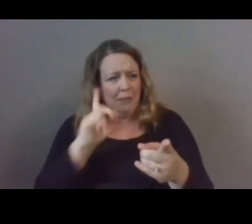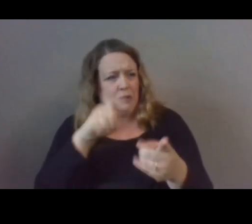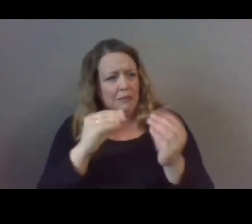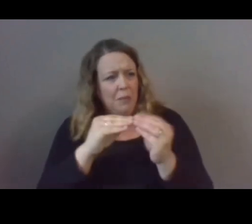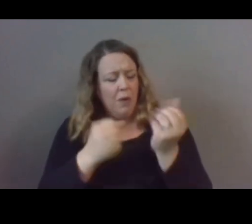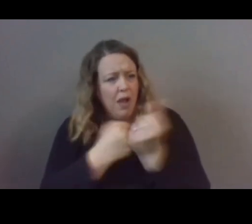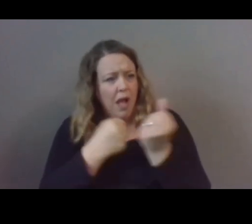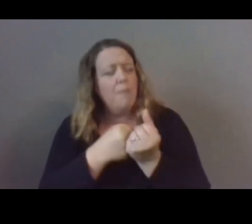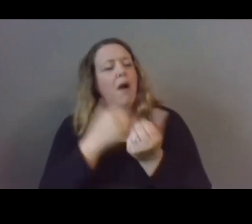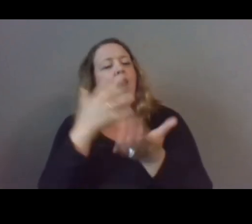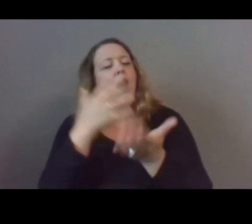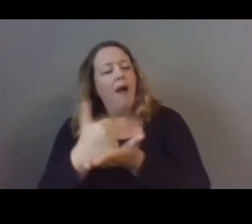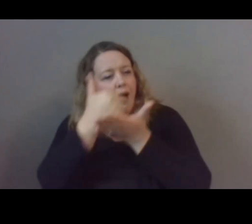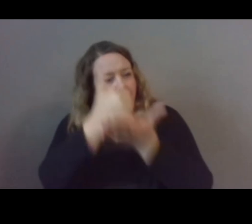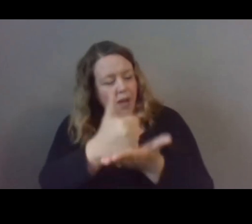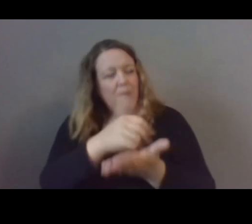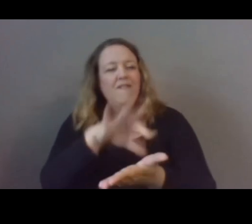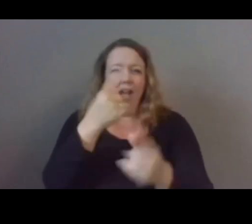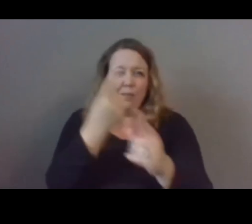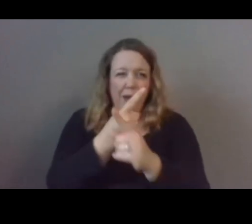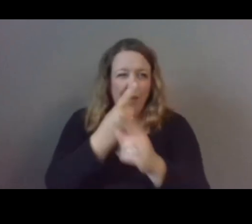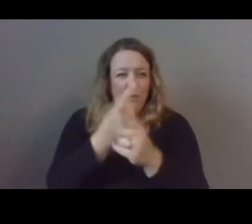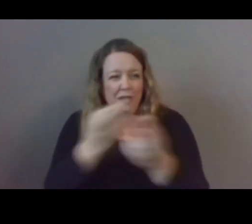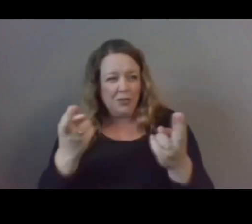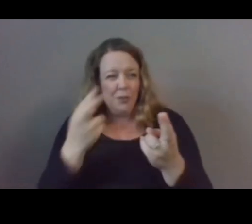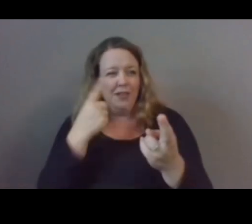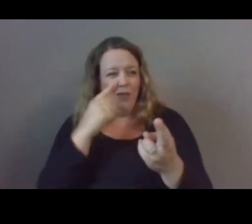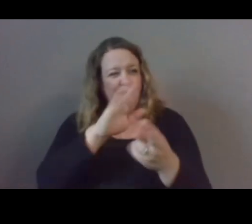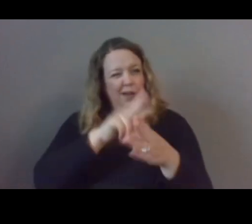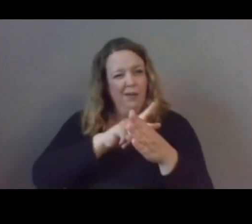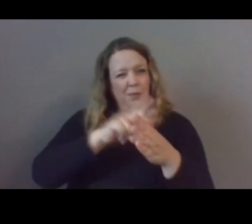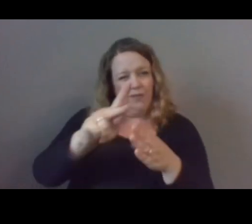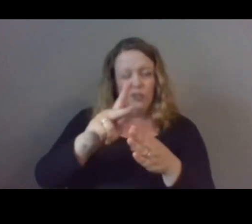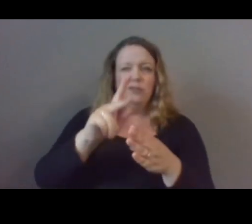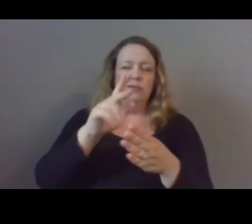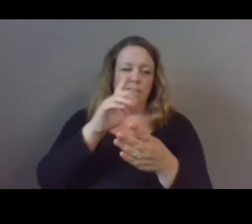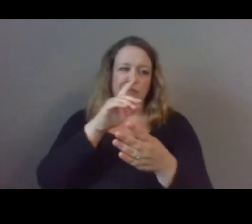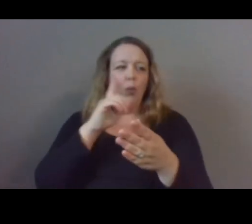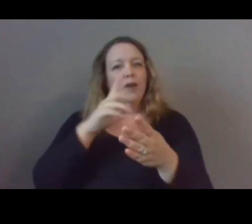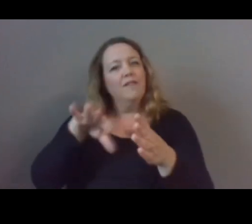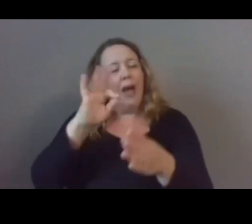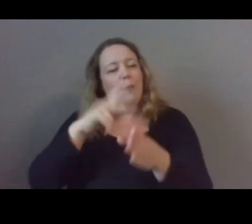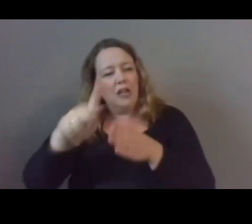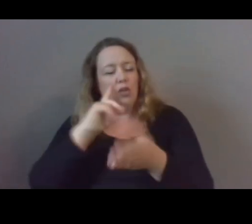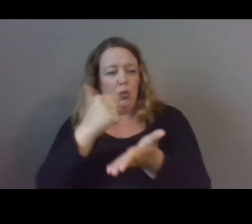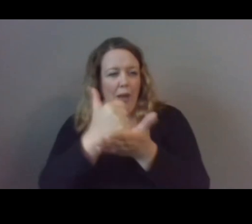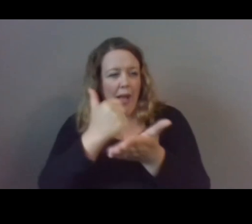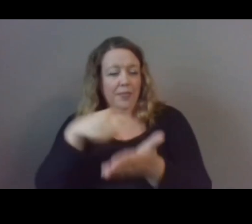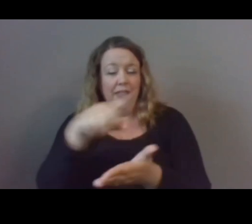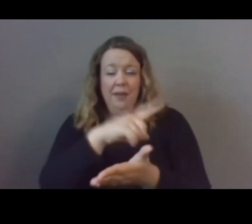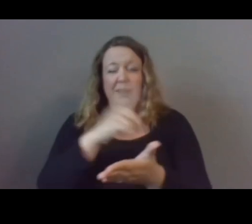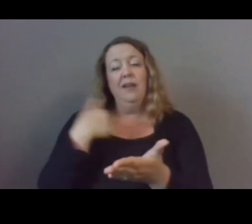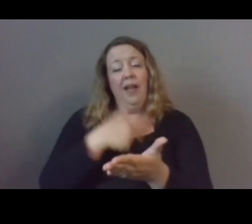and then help them find appropriate resources and healthcare professionals. So, we need to prioritize mentoring